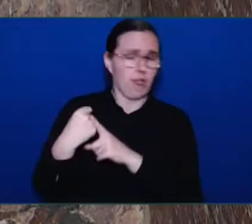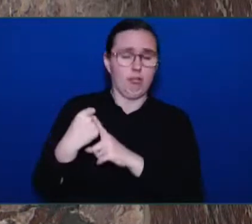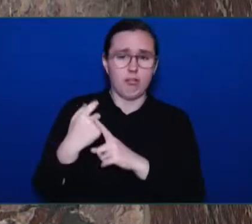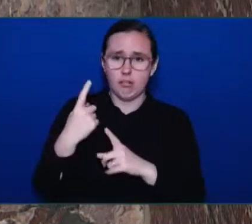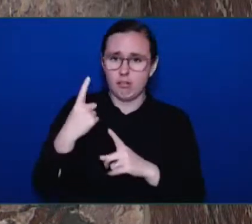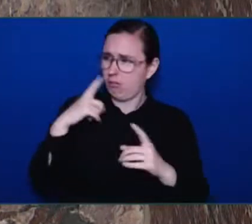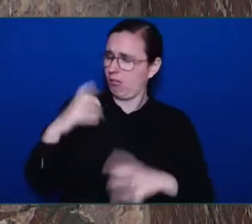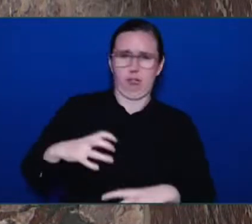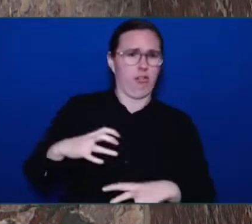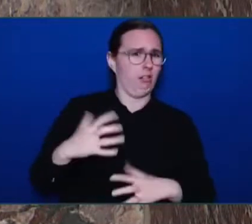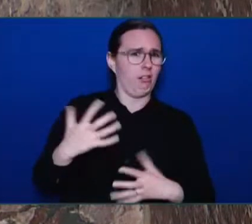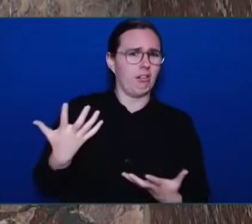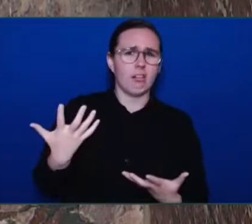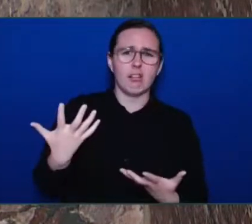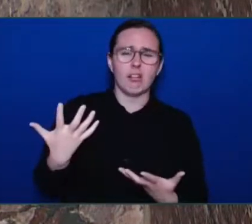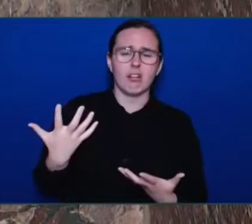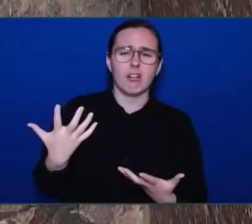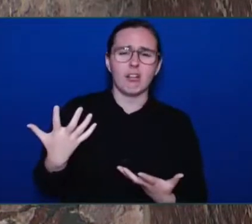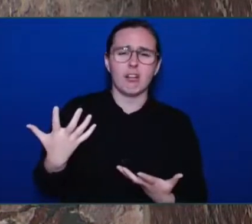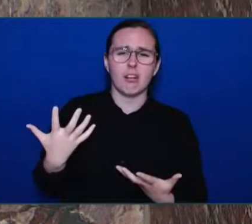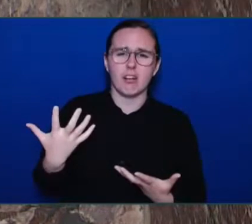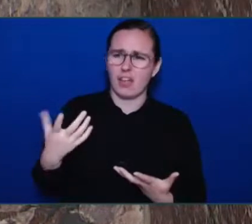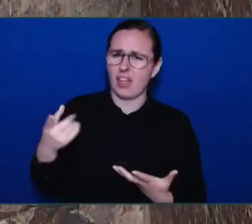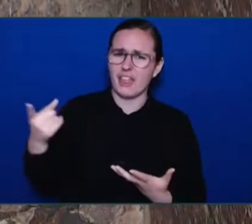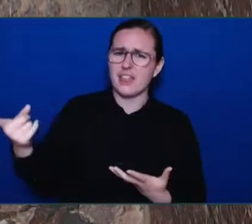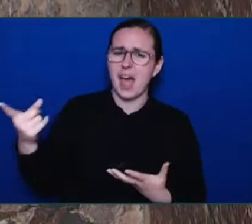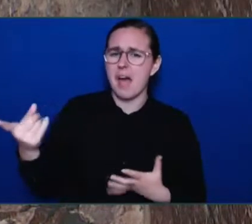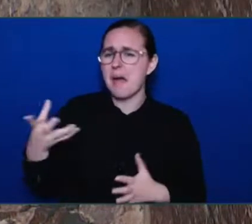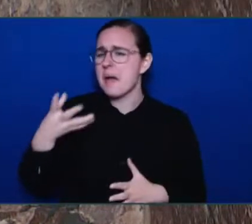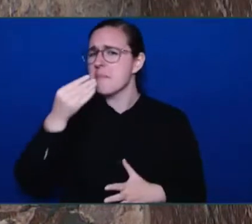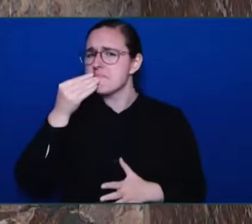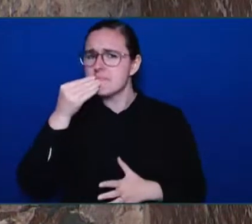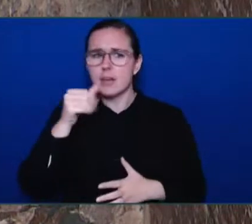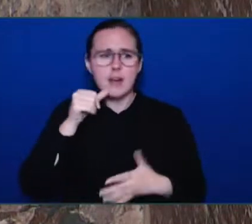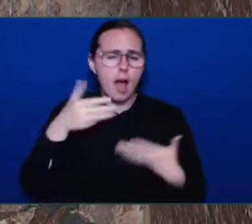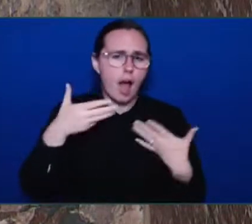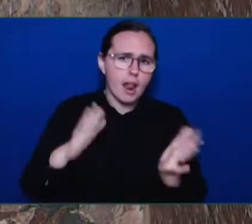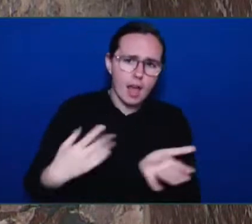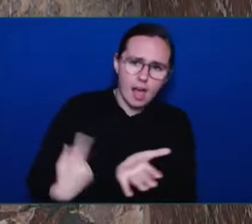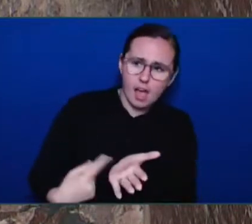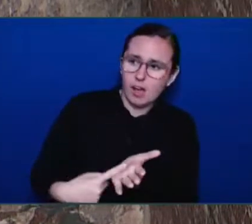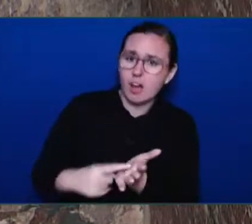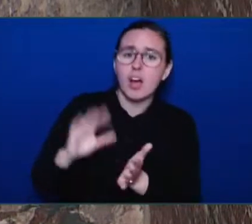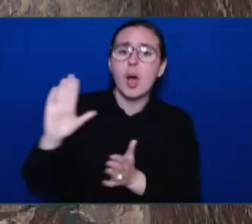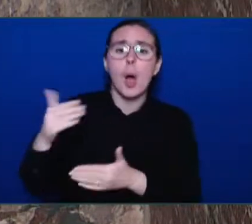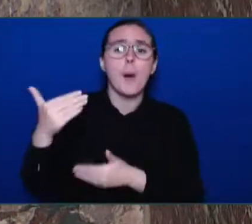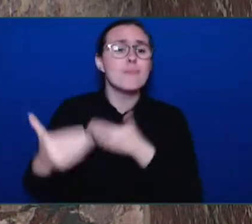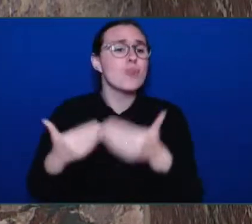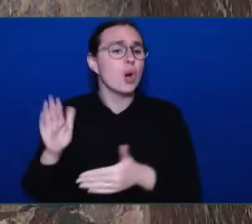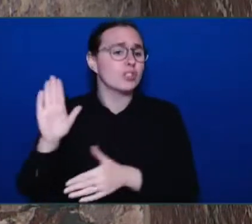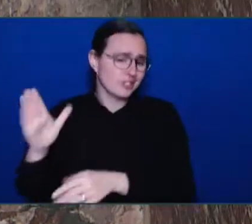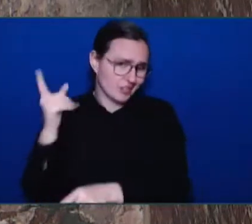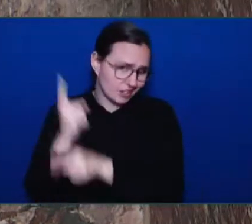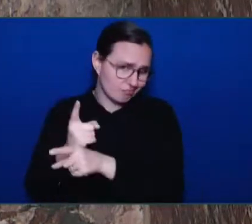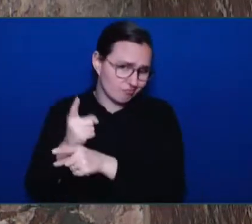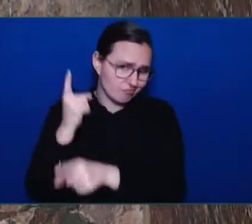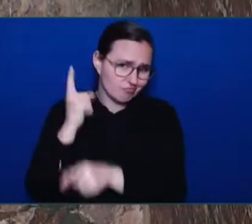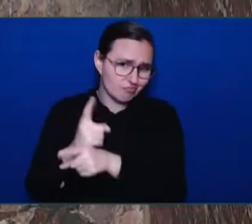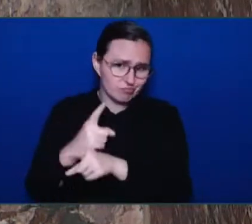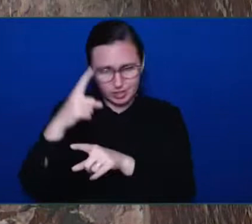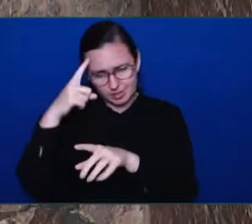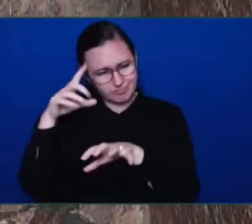process, end quote. Again, to the Tourism Minister, when did the Premier-designate make his decision,